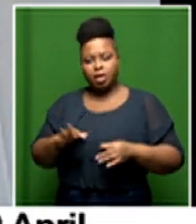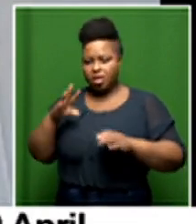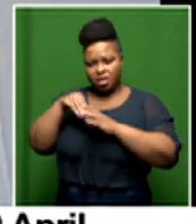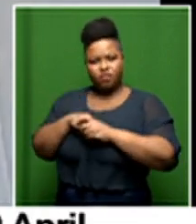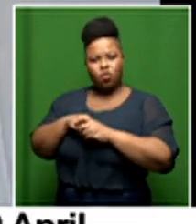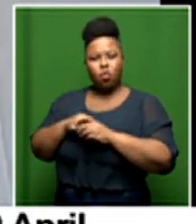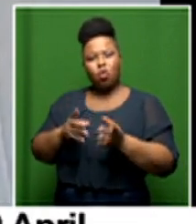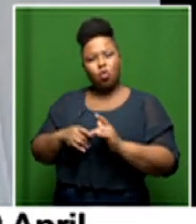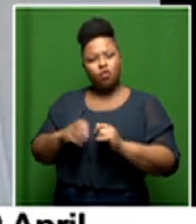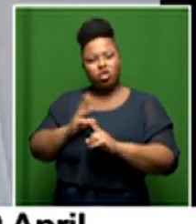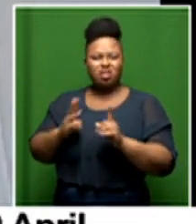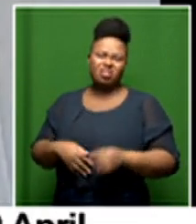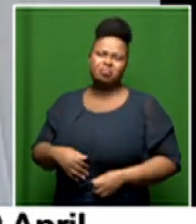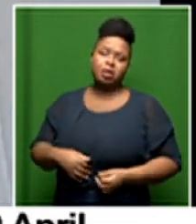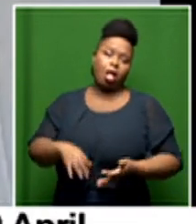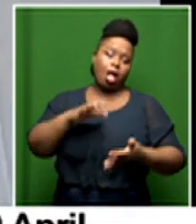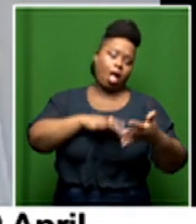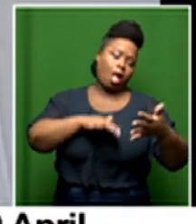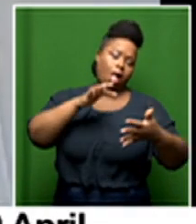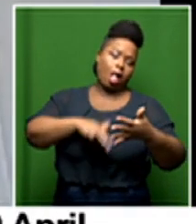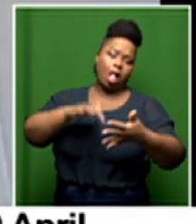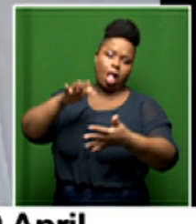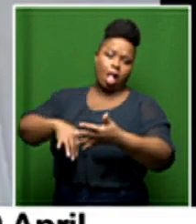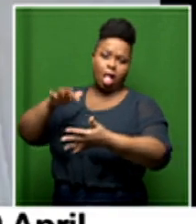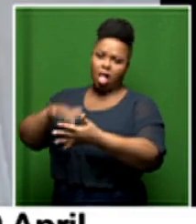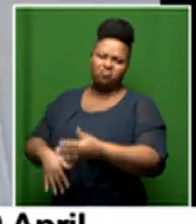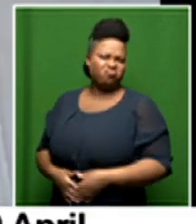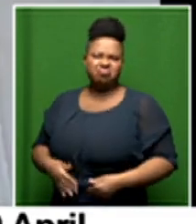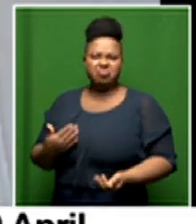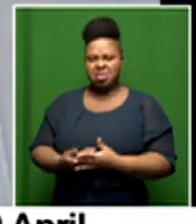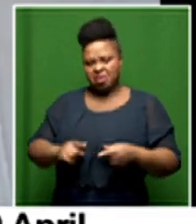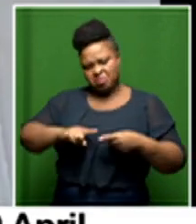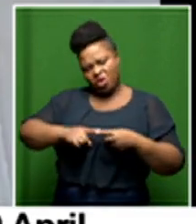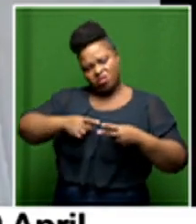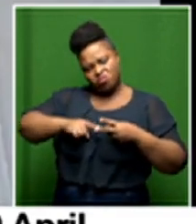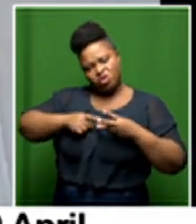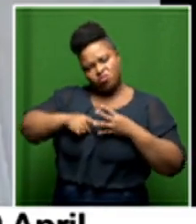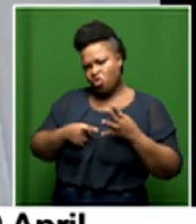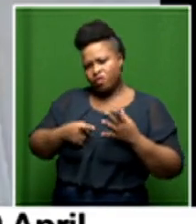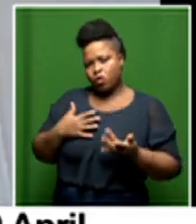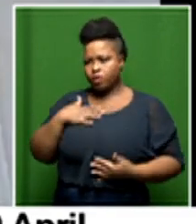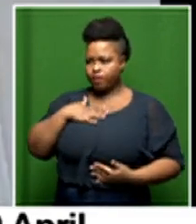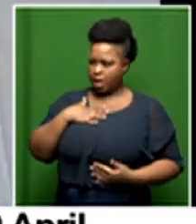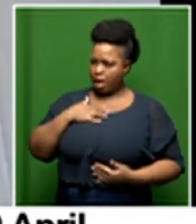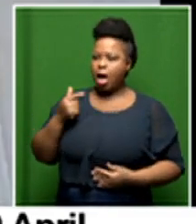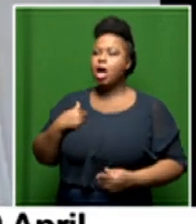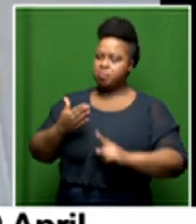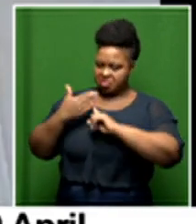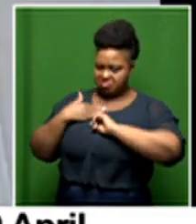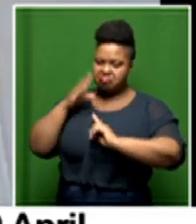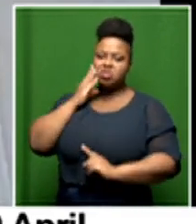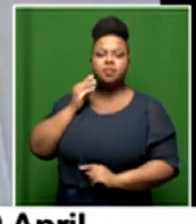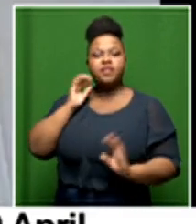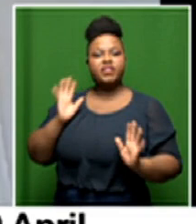so it doesn't have to be you know long paragraphs it can be bullet point of your experiences or any injustice that you have uh